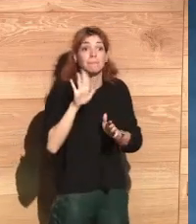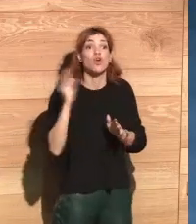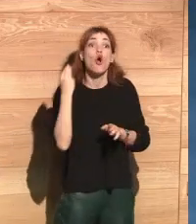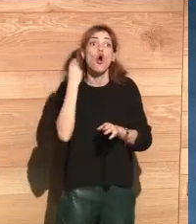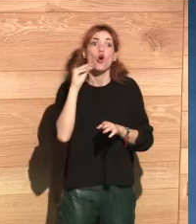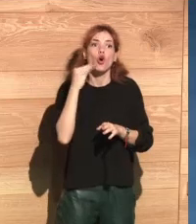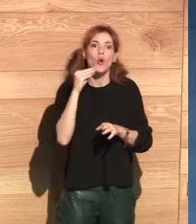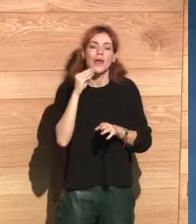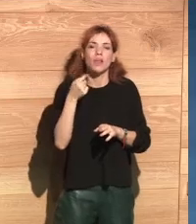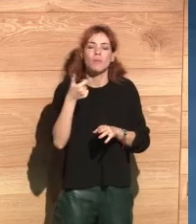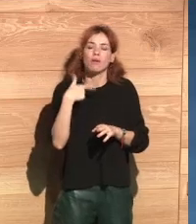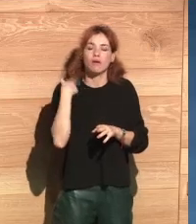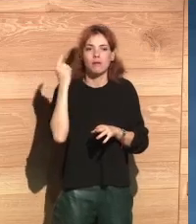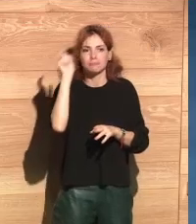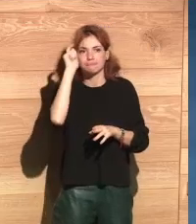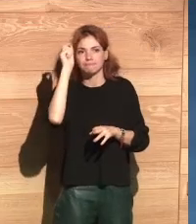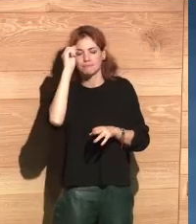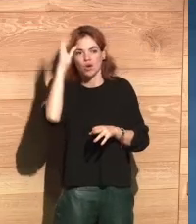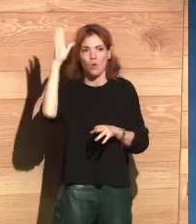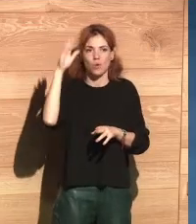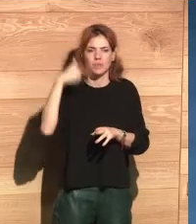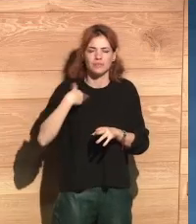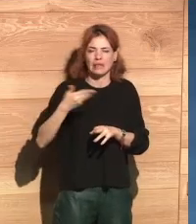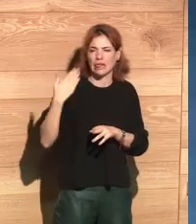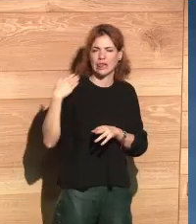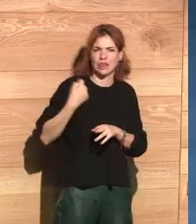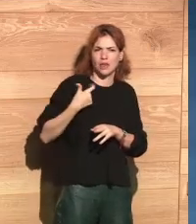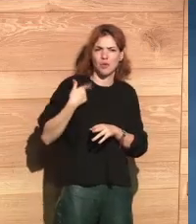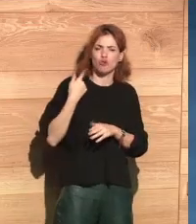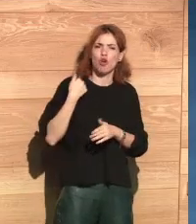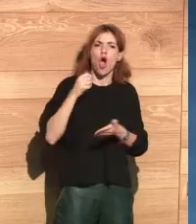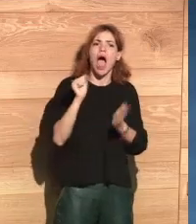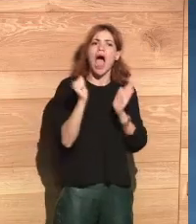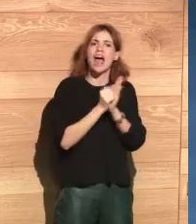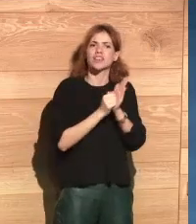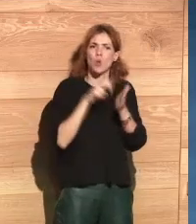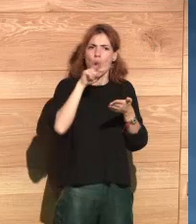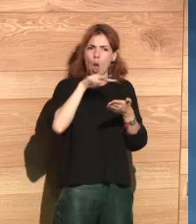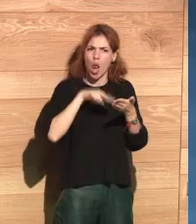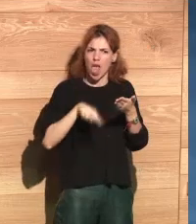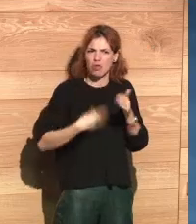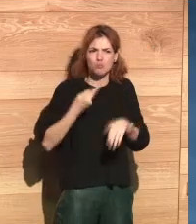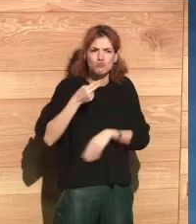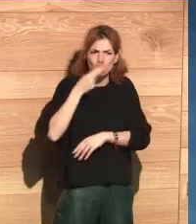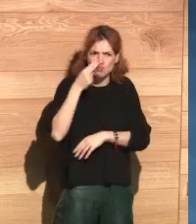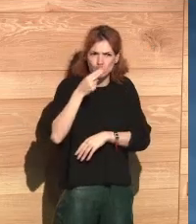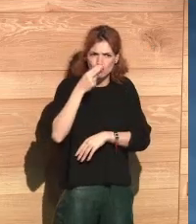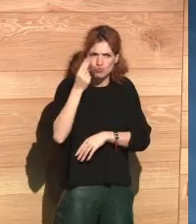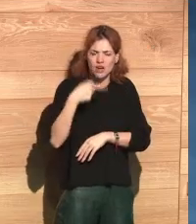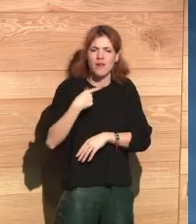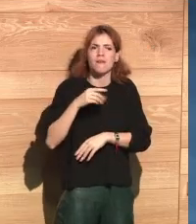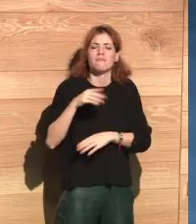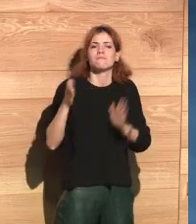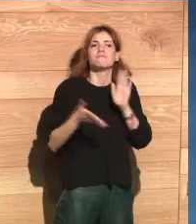trends, especially among young people. Relatively a short time ago, I read two interesting articles, one of them,